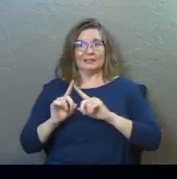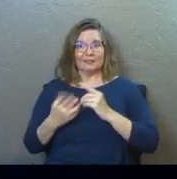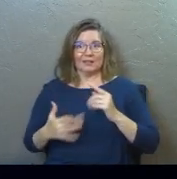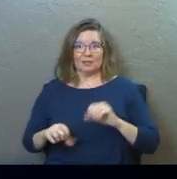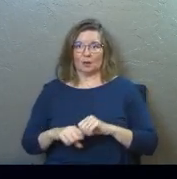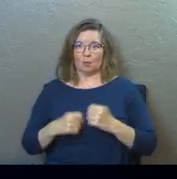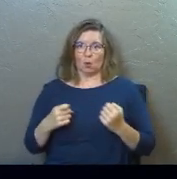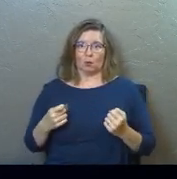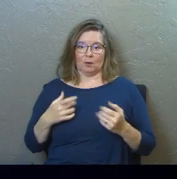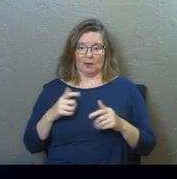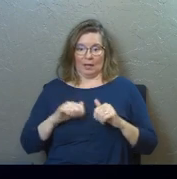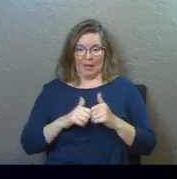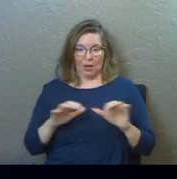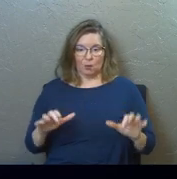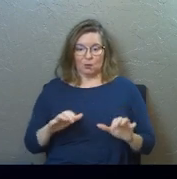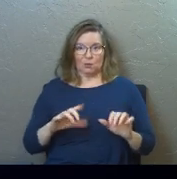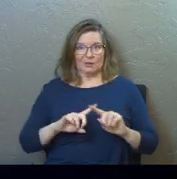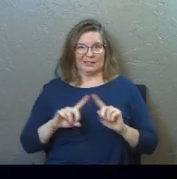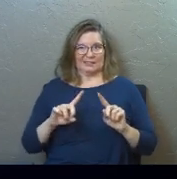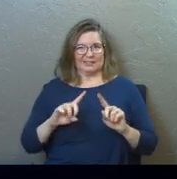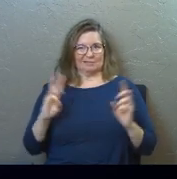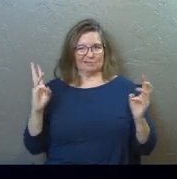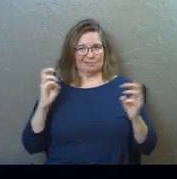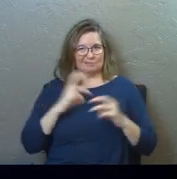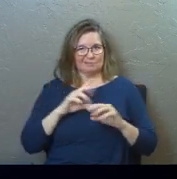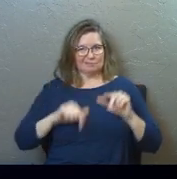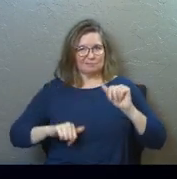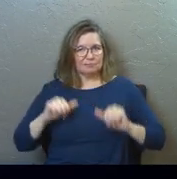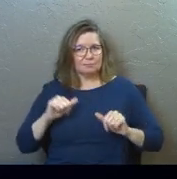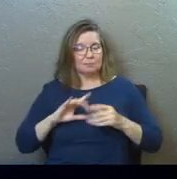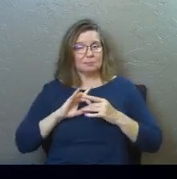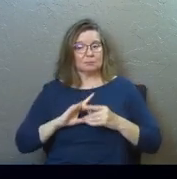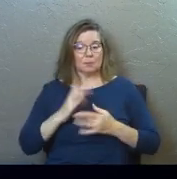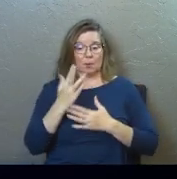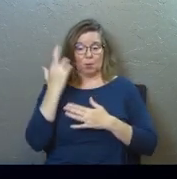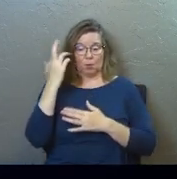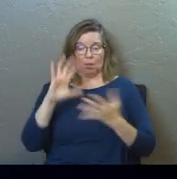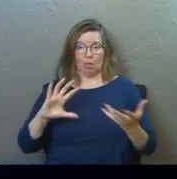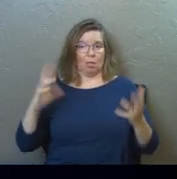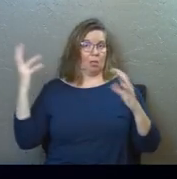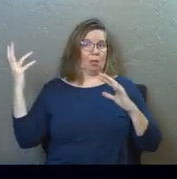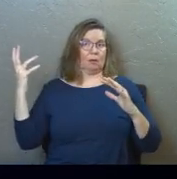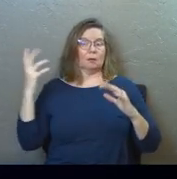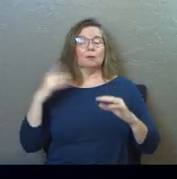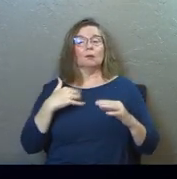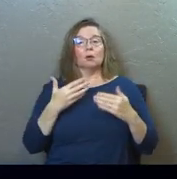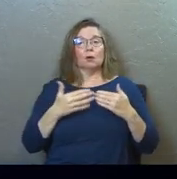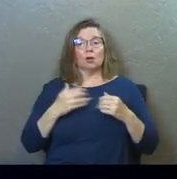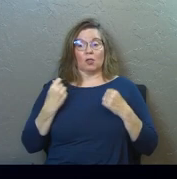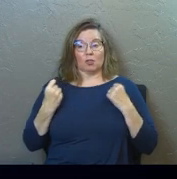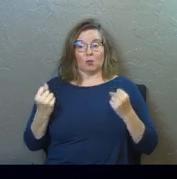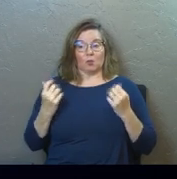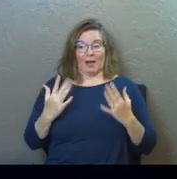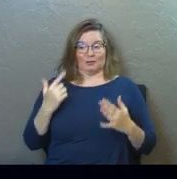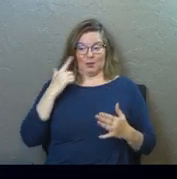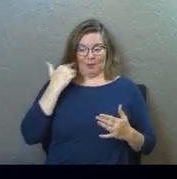with this little way that we do broken relationships, right, part of the reason that goes wrong is that that the rescuer thinks that they're helping